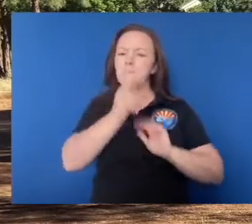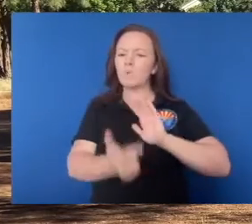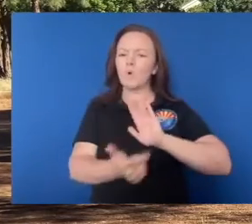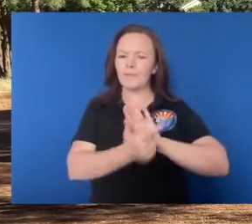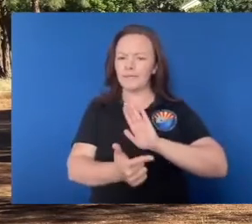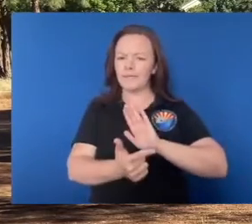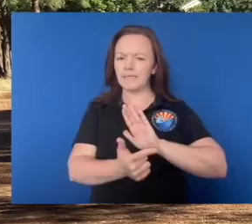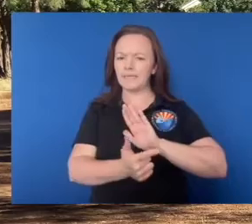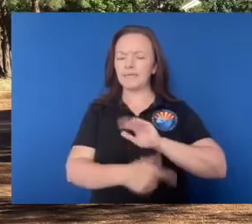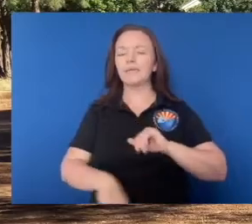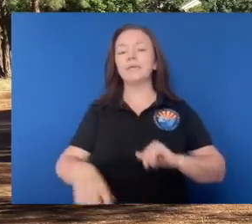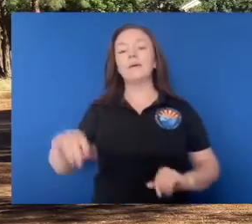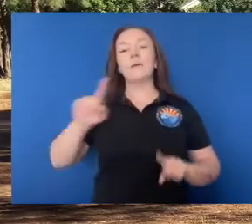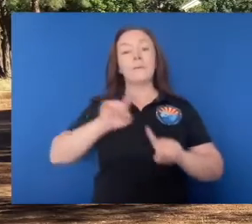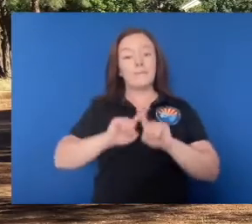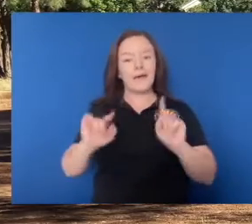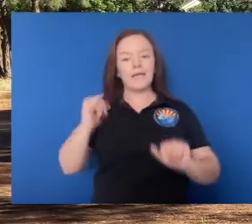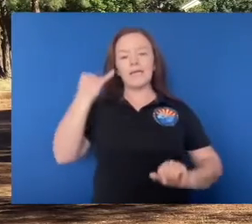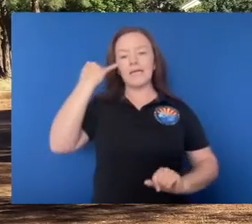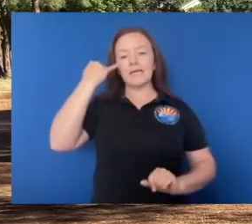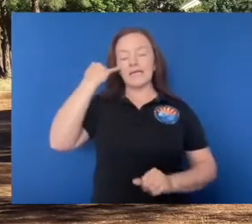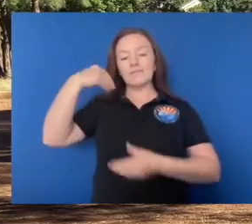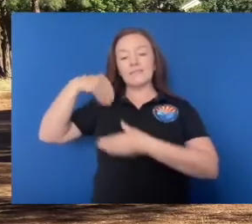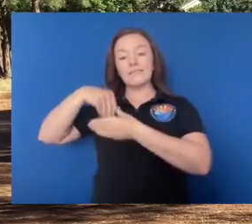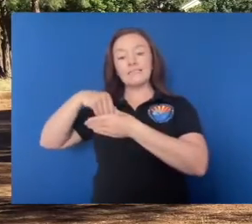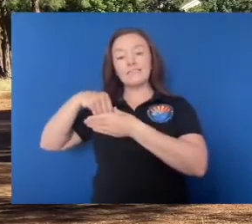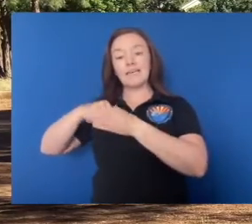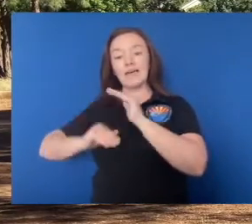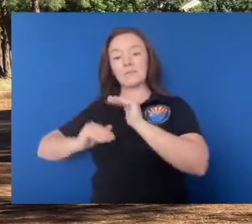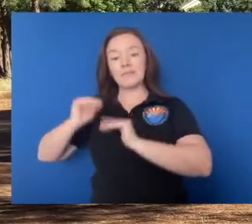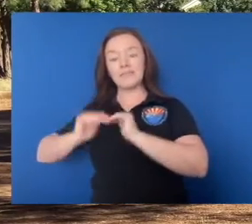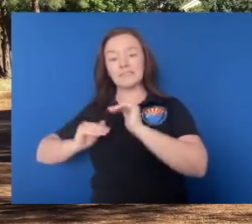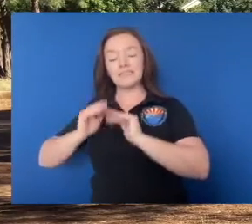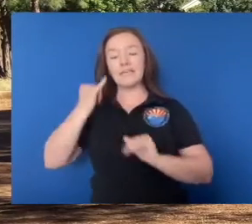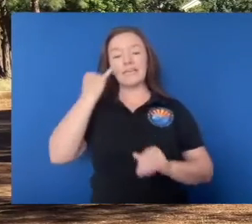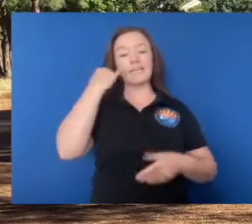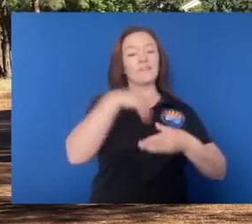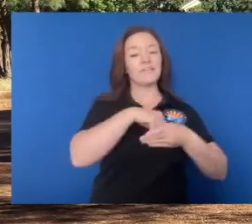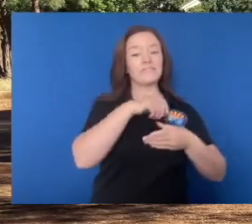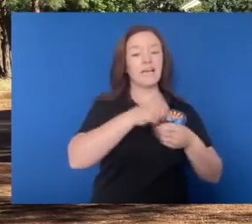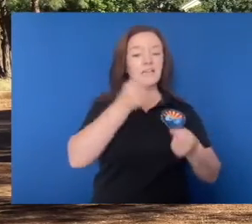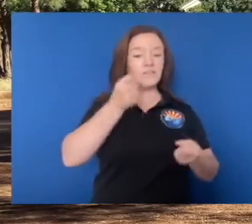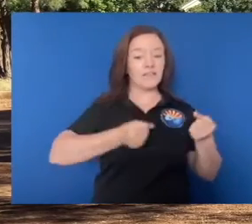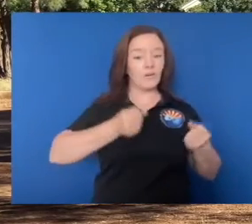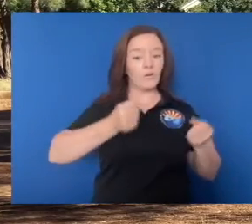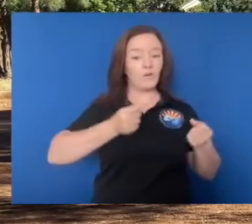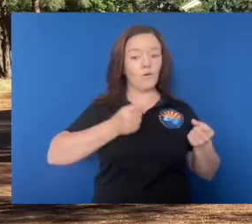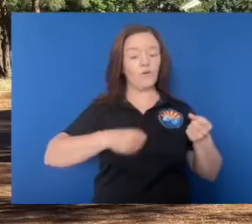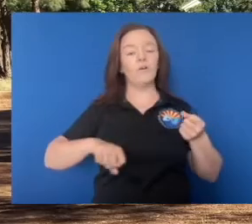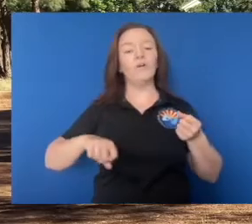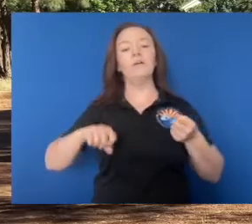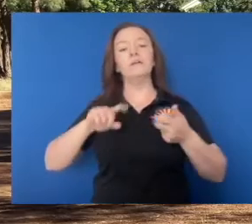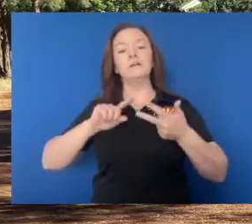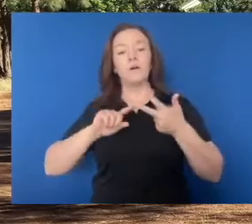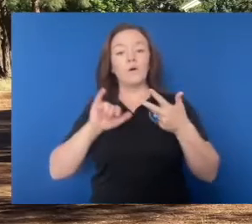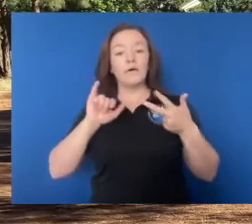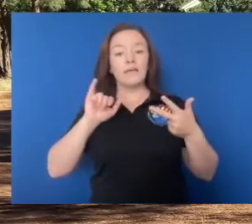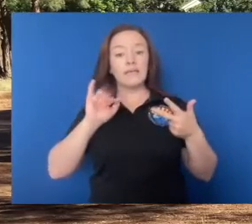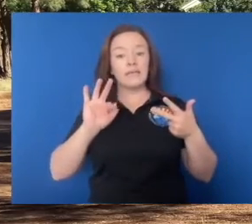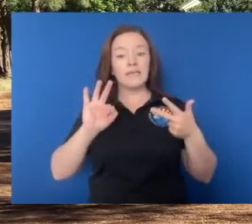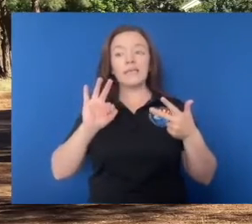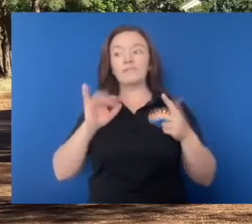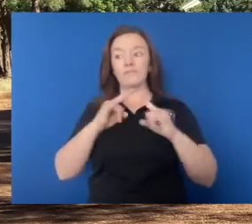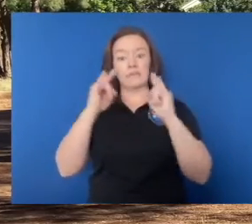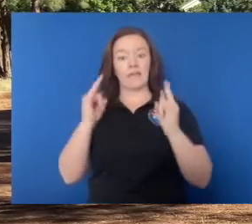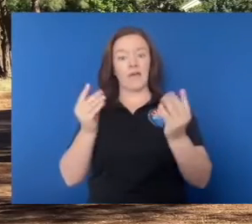unless you're in a vehicle, an enclosed building, one of the developed campgrounds that we just talked about. Or if you take the time and you clear